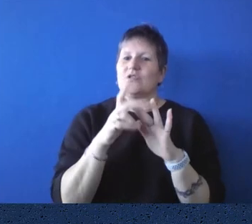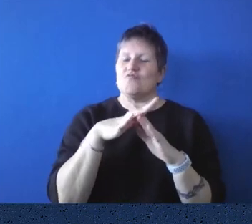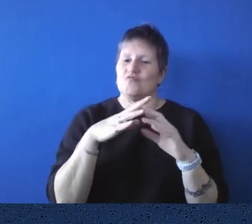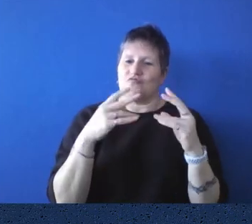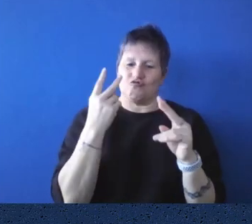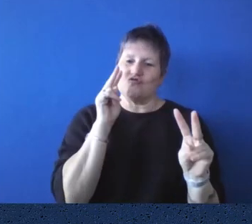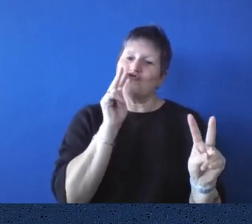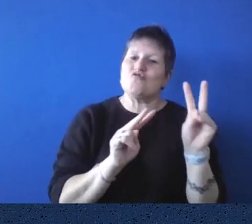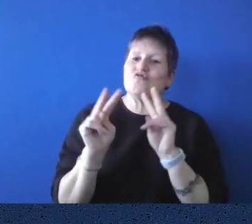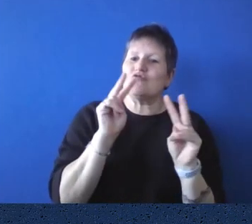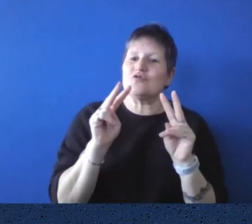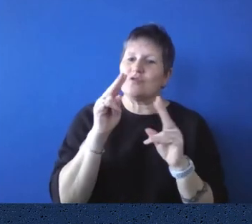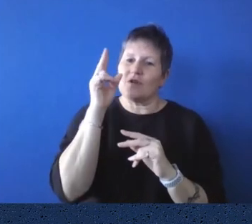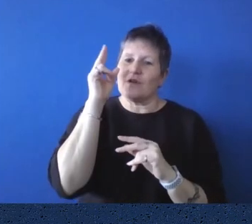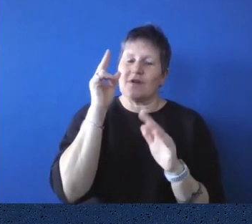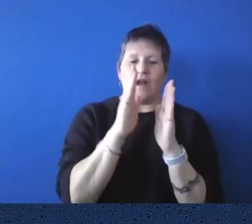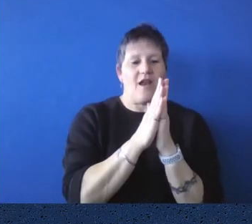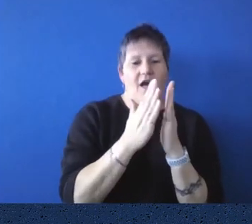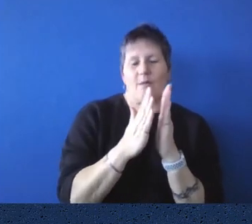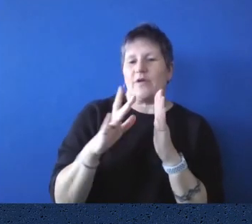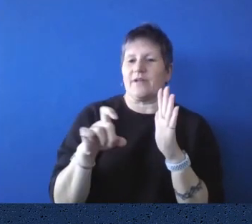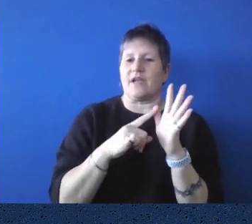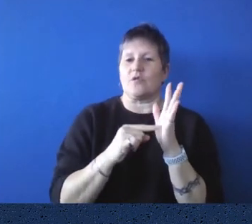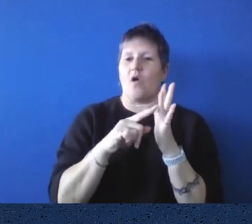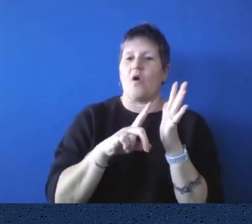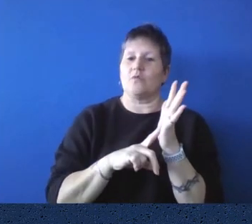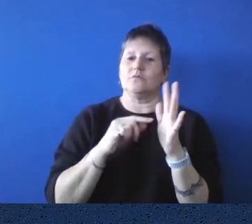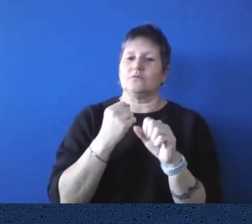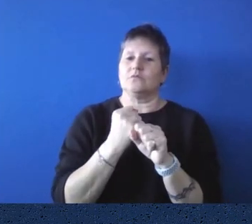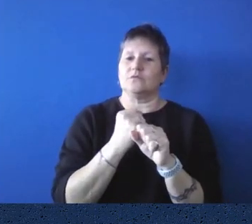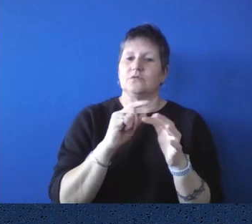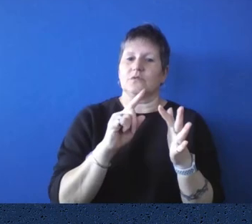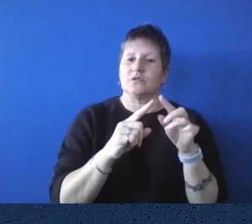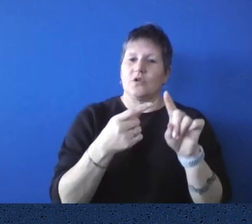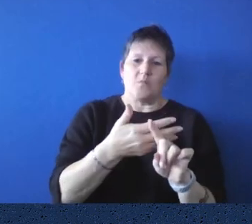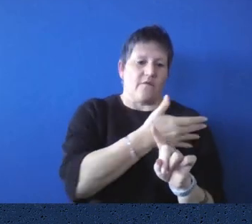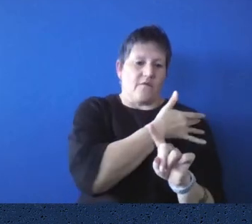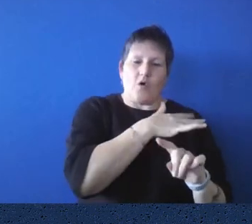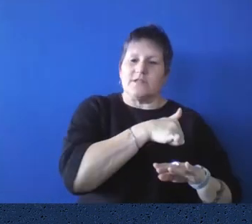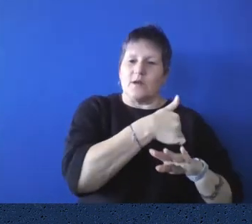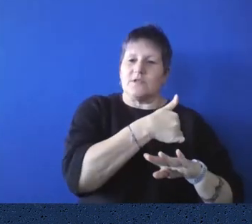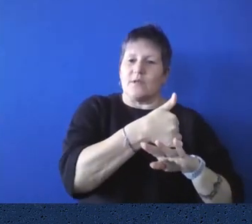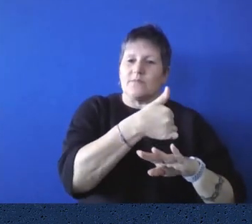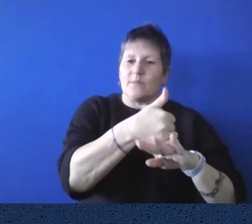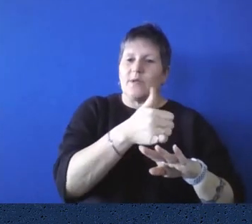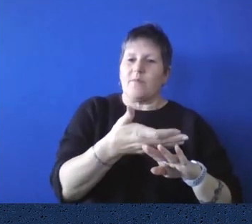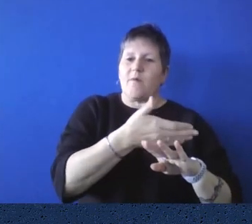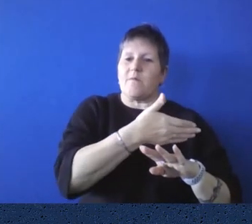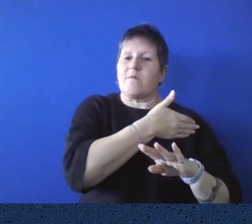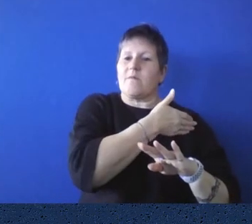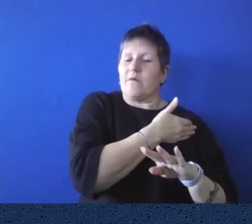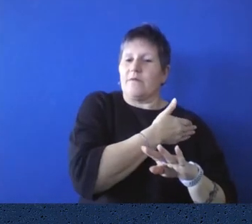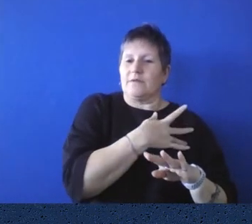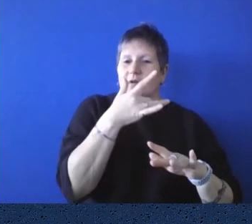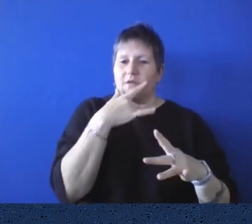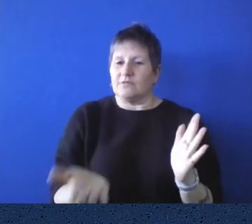searching through the work that has been done by generations and generations and generations of librarians. And we did